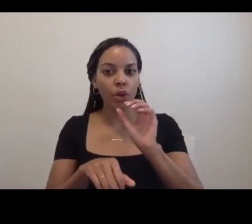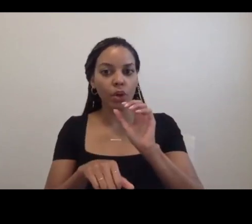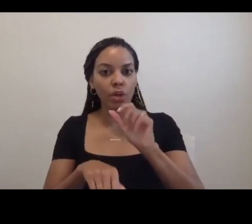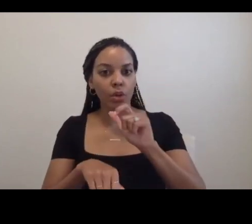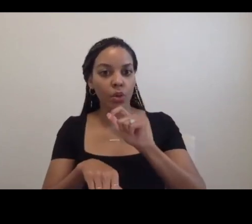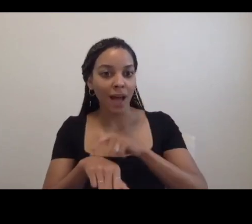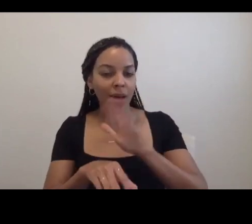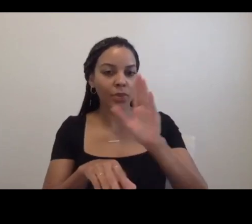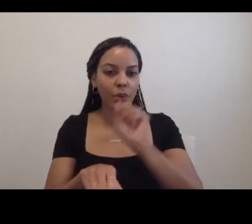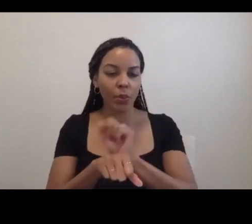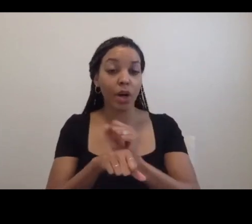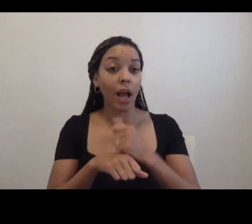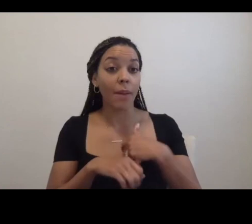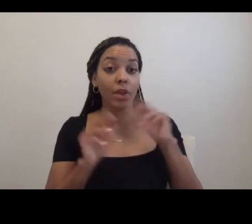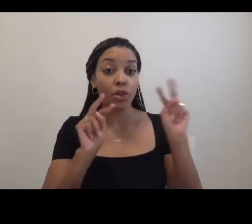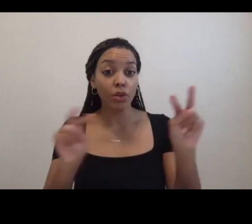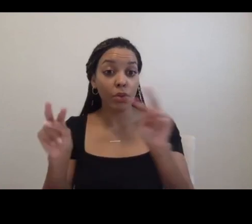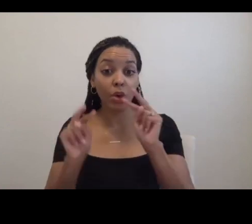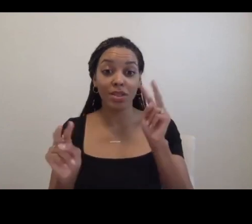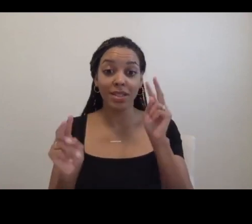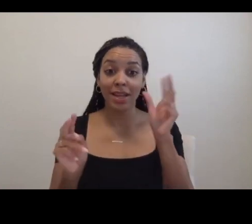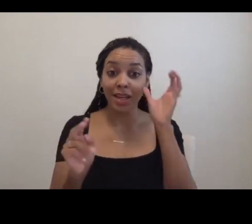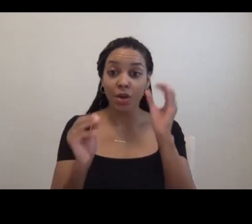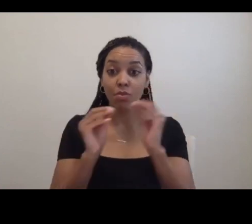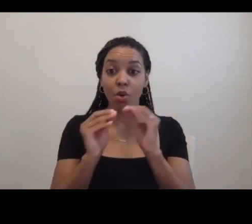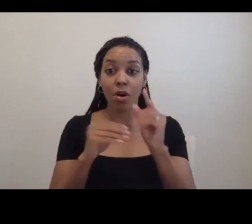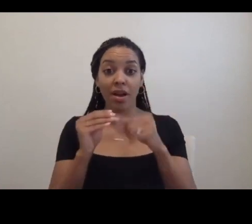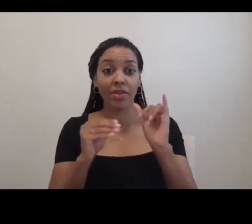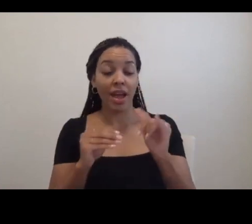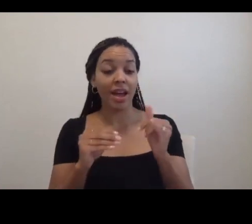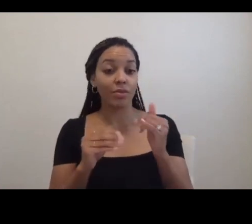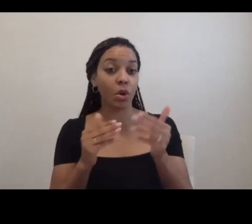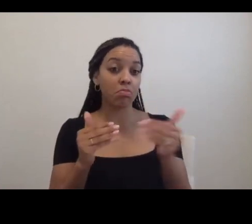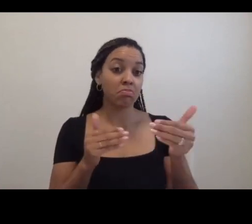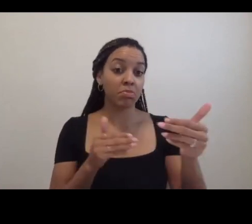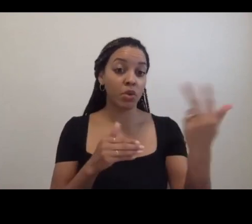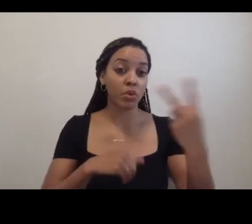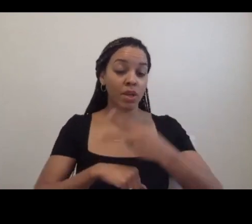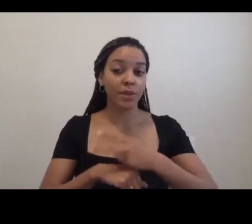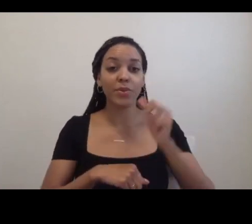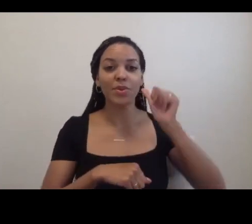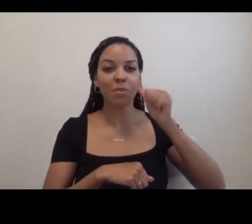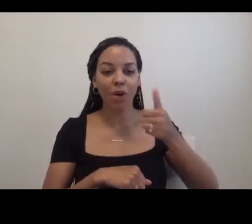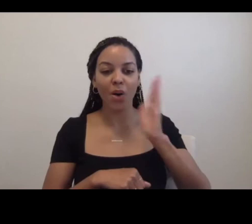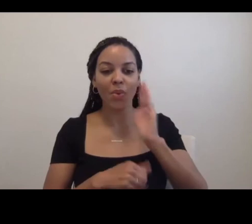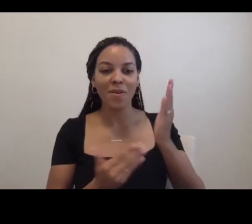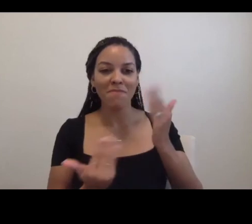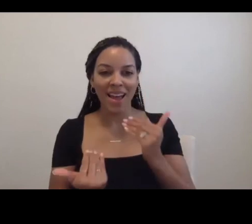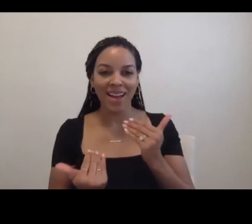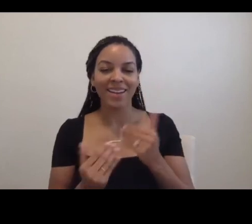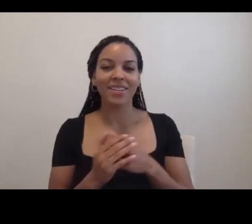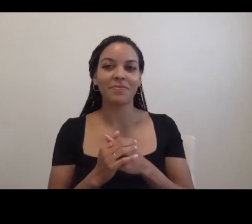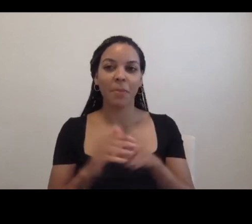more about that from all of our other speakers over the next two days. So tomorrow we're coming back to this